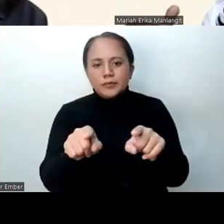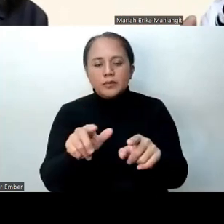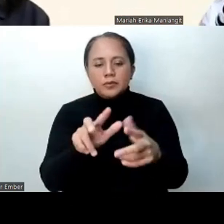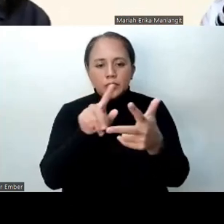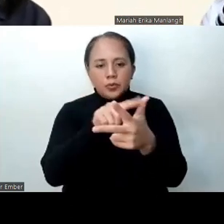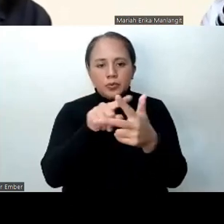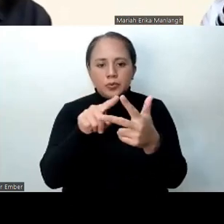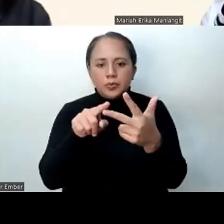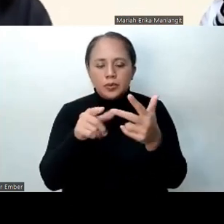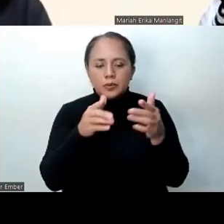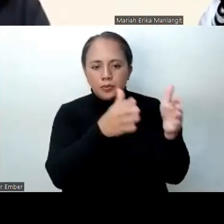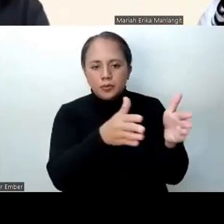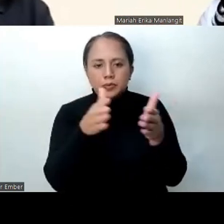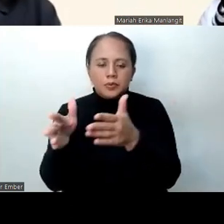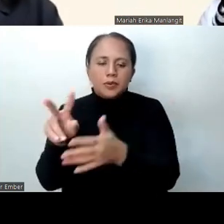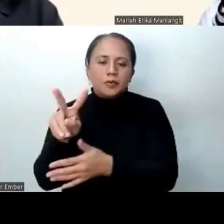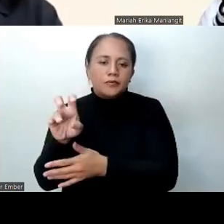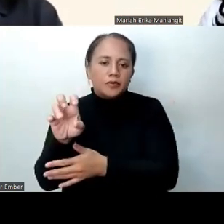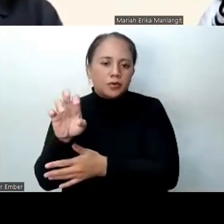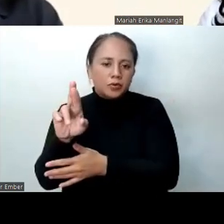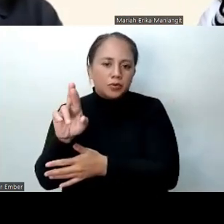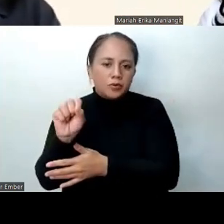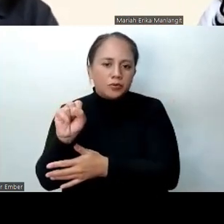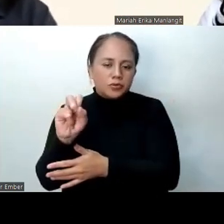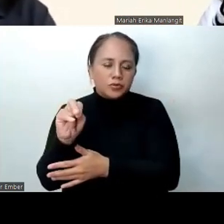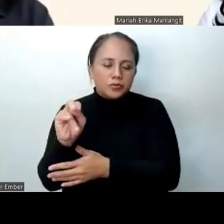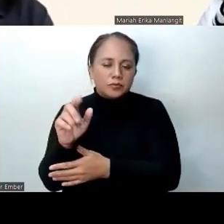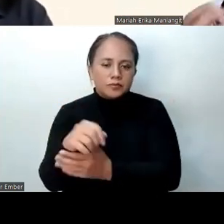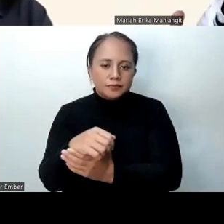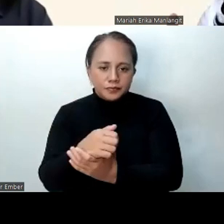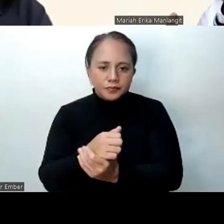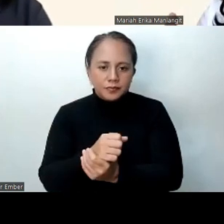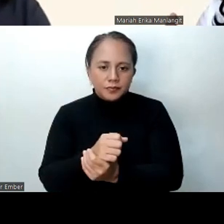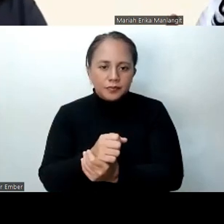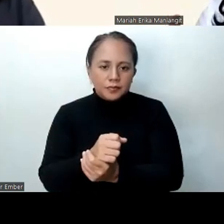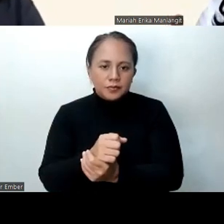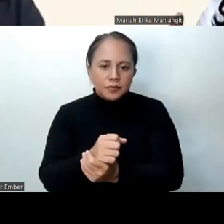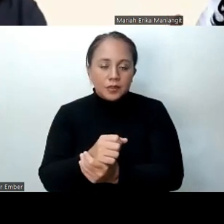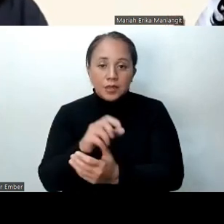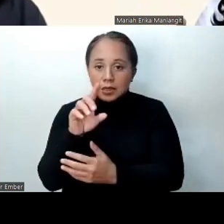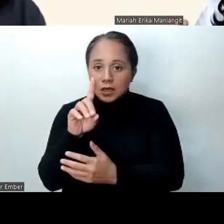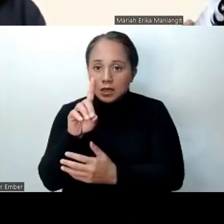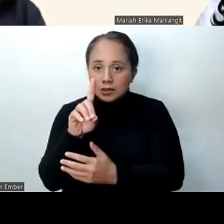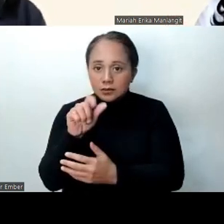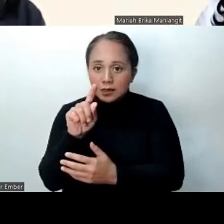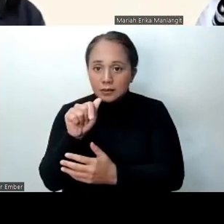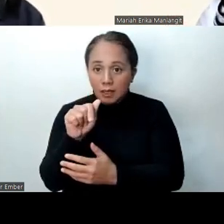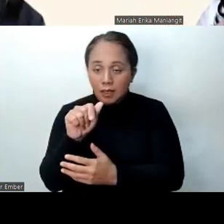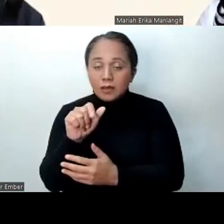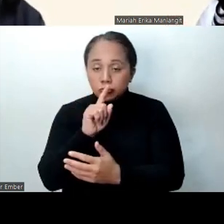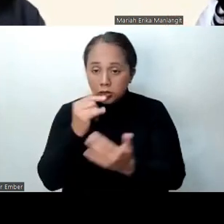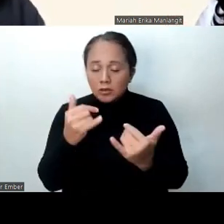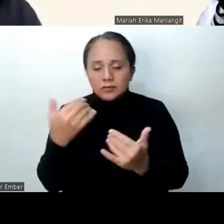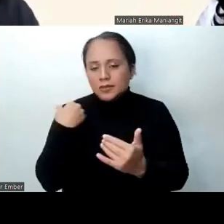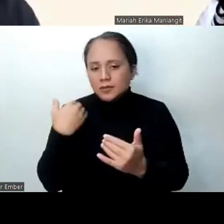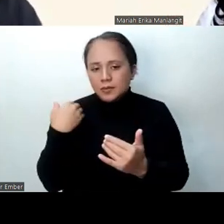multimodal versions. So we don't have, I guess, actual data yet. The psychometric